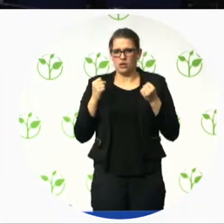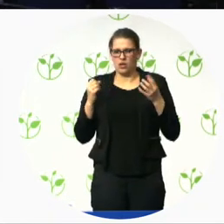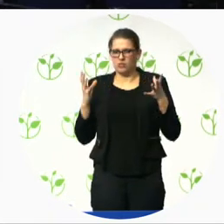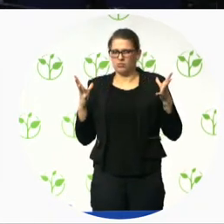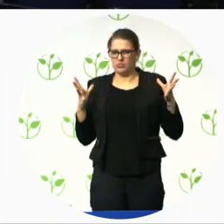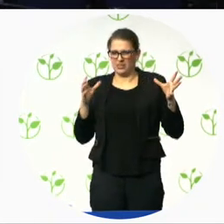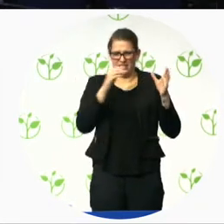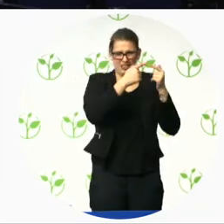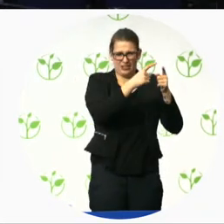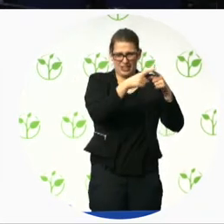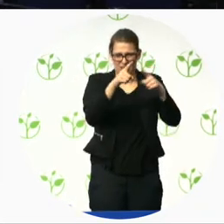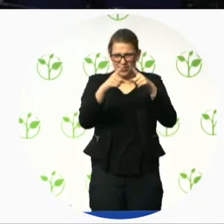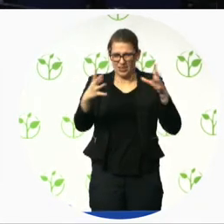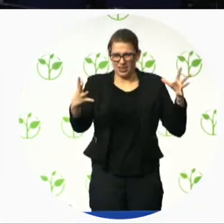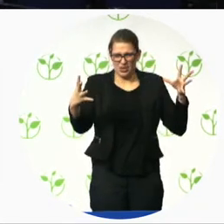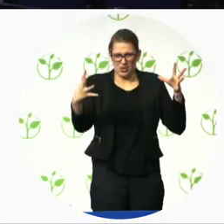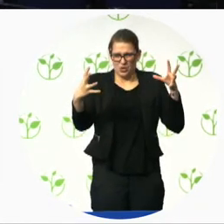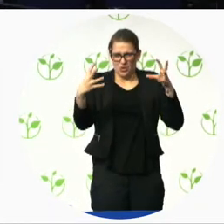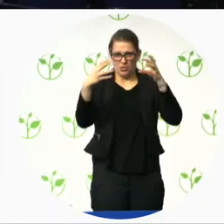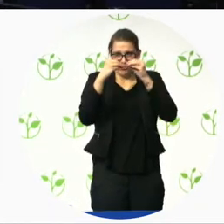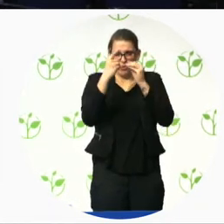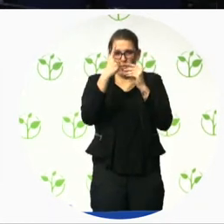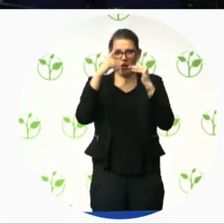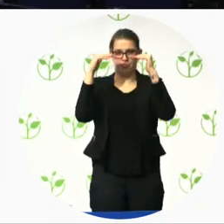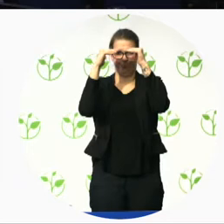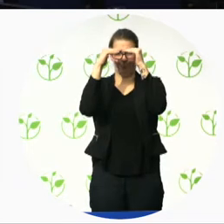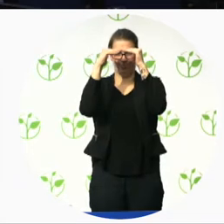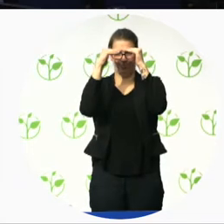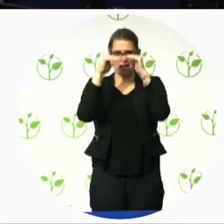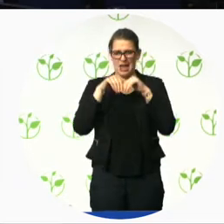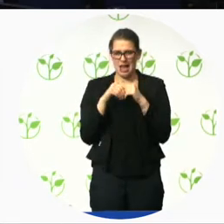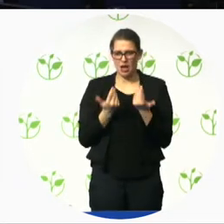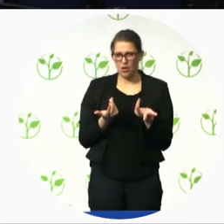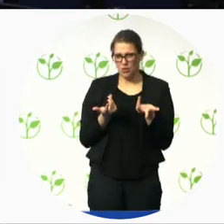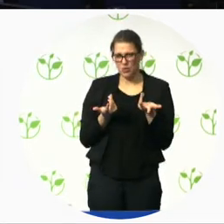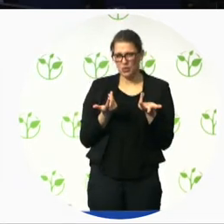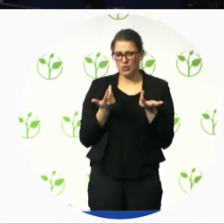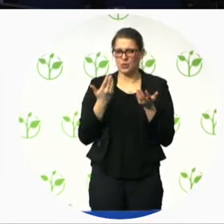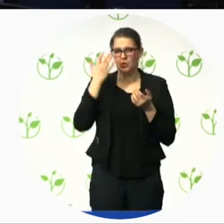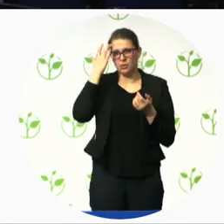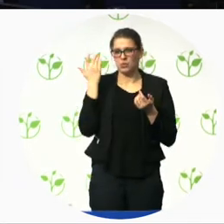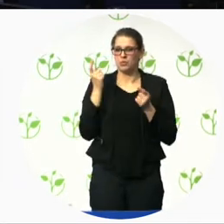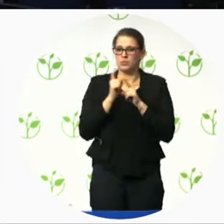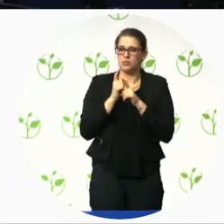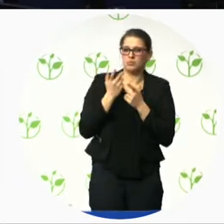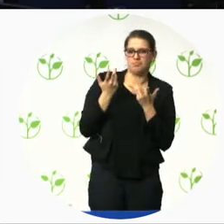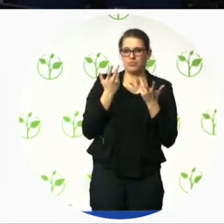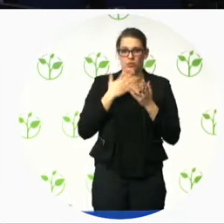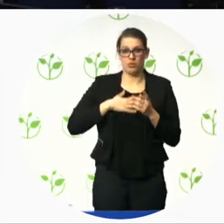so what are some of the advantages you see there in terms of what are the advantages of having integrated